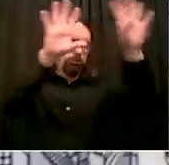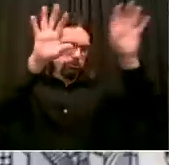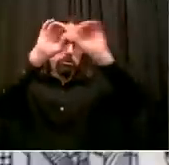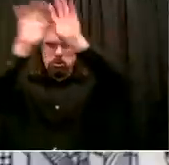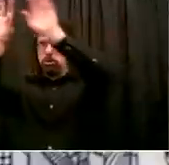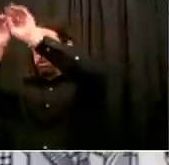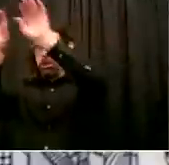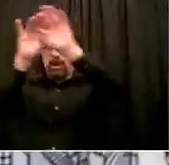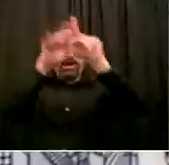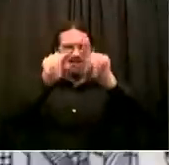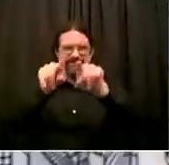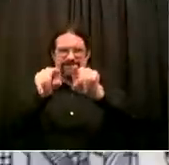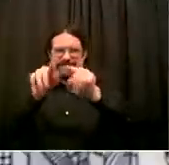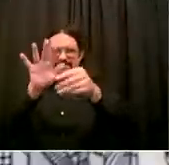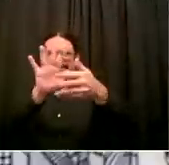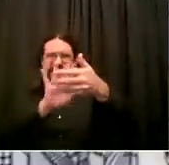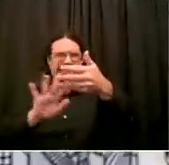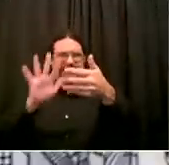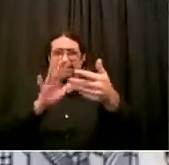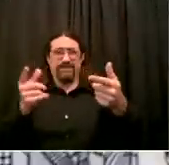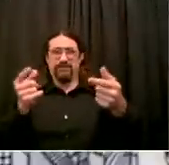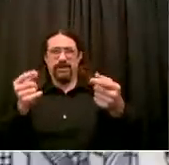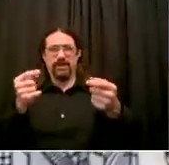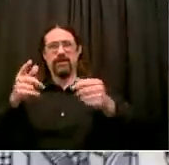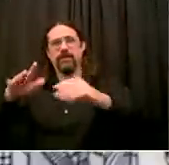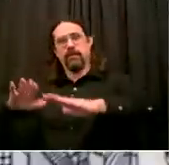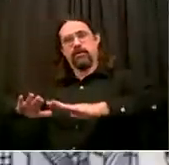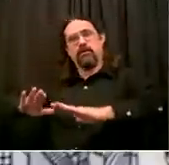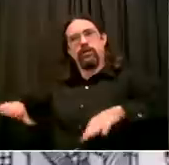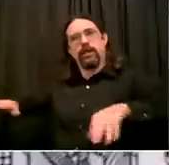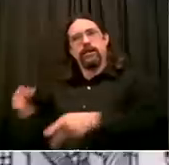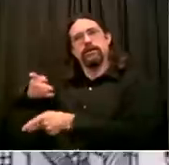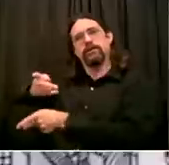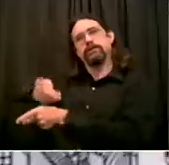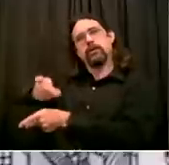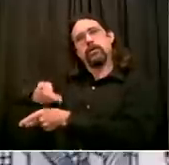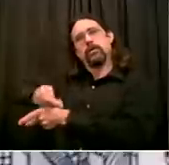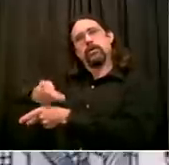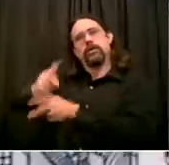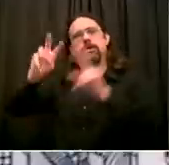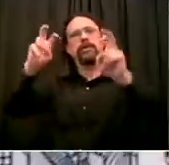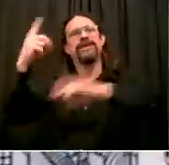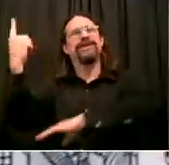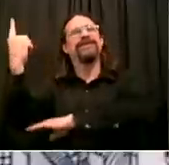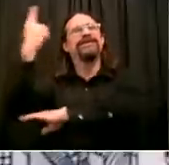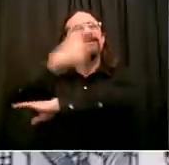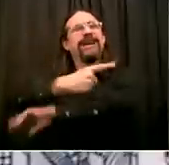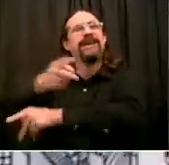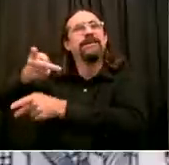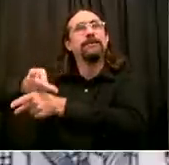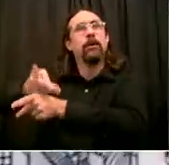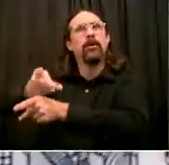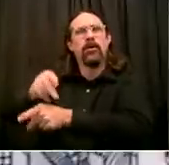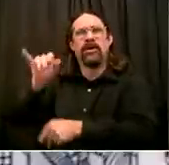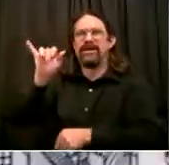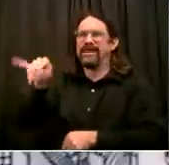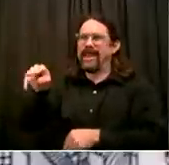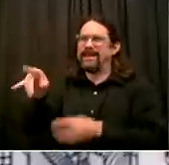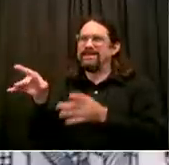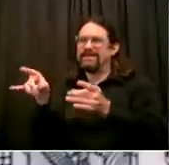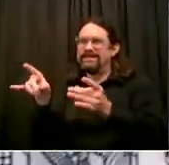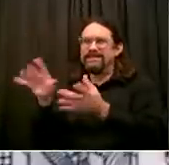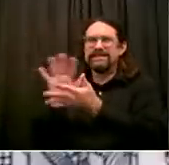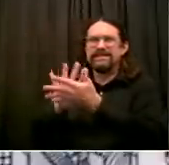understands it and follows it. On the various efforts to talk about our funding, look,